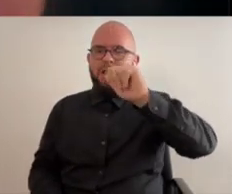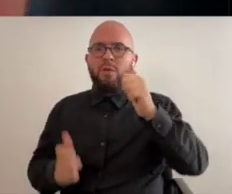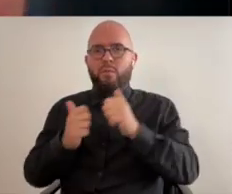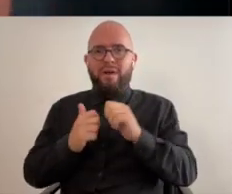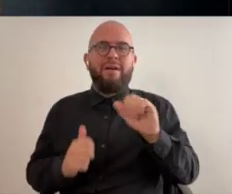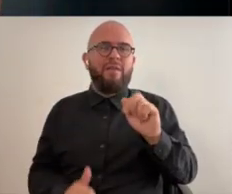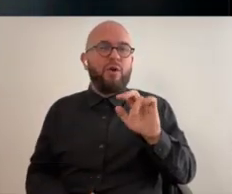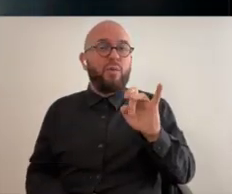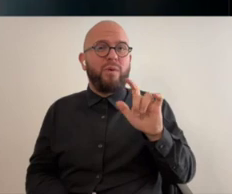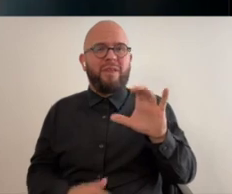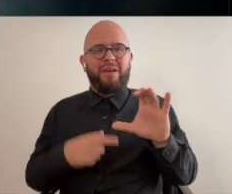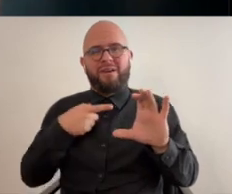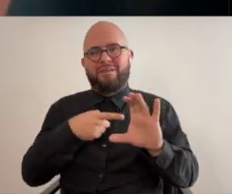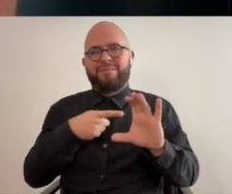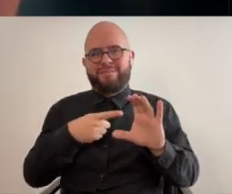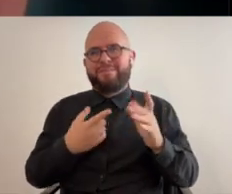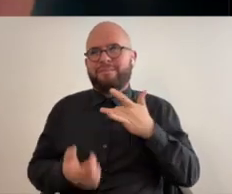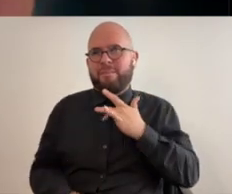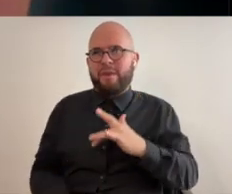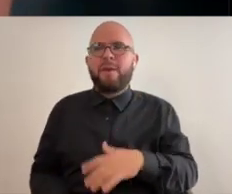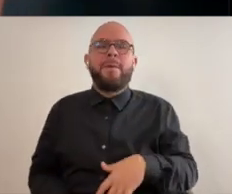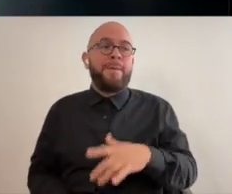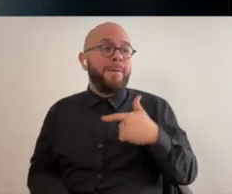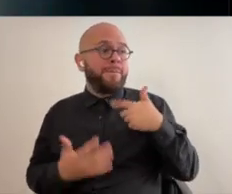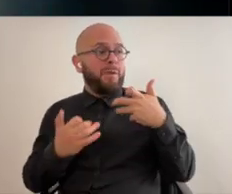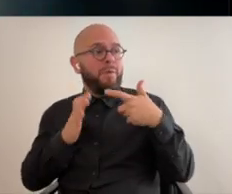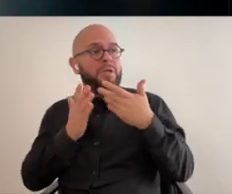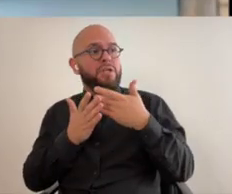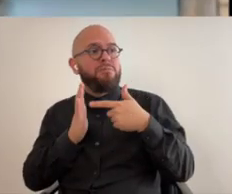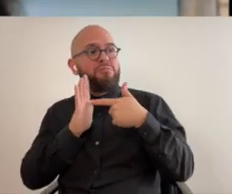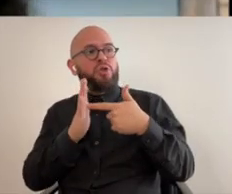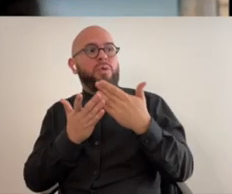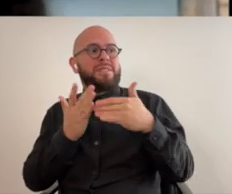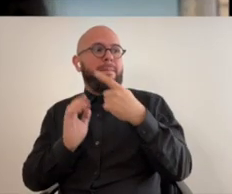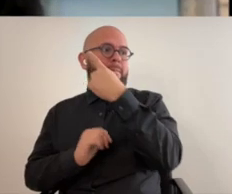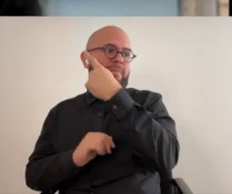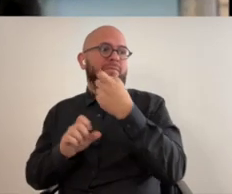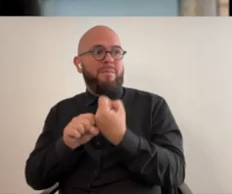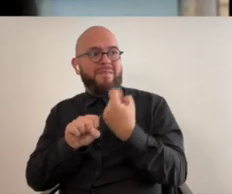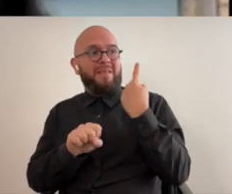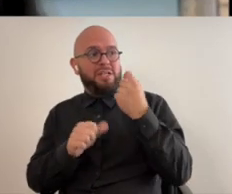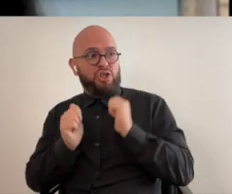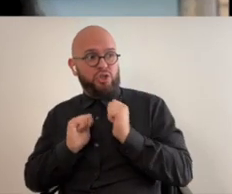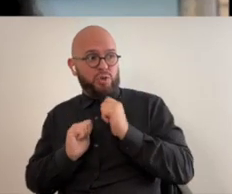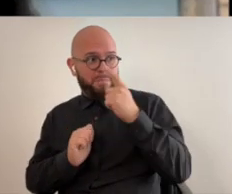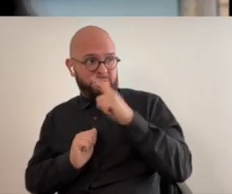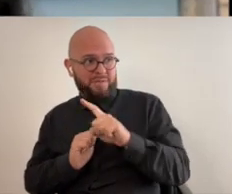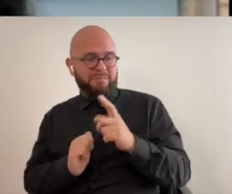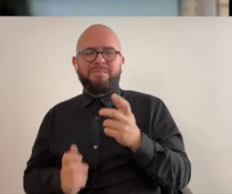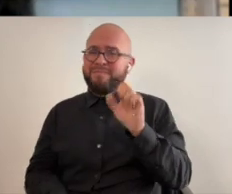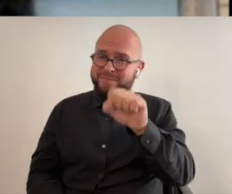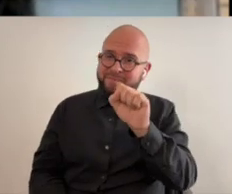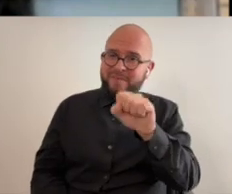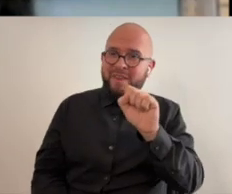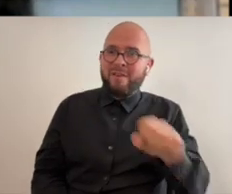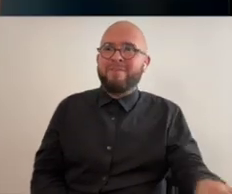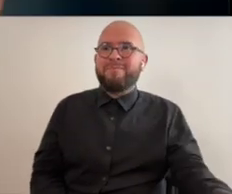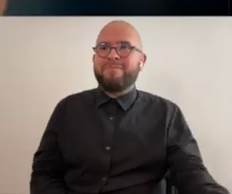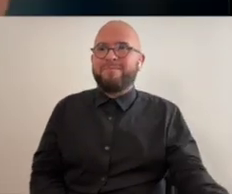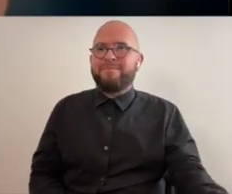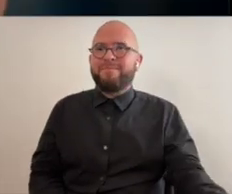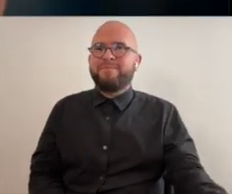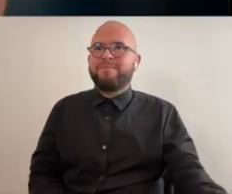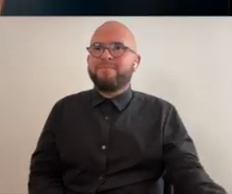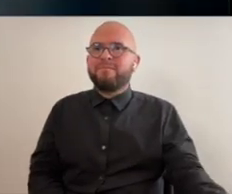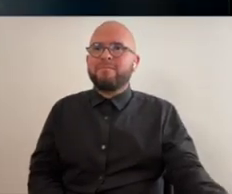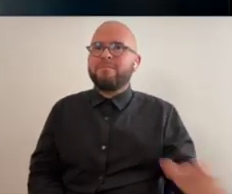acrylics gives us and that layering of the strokes themselves there's going to show um some of the pieces from last year's show if you